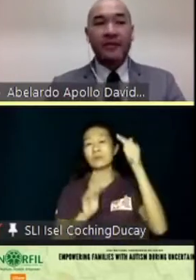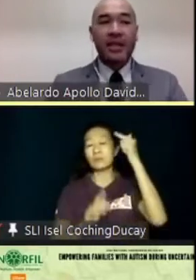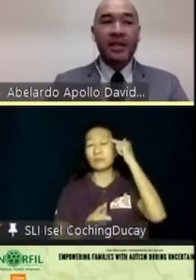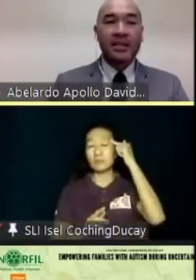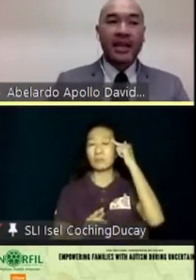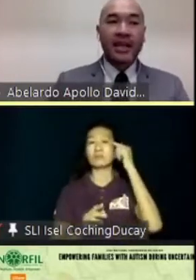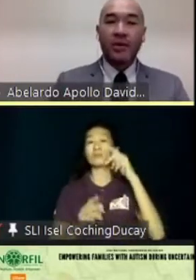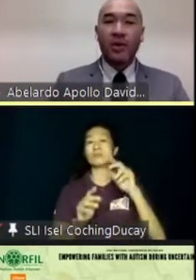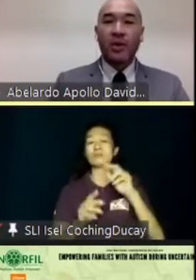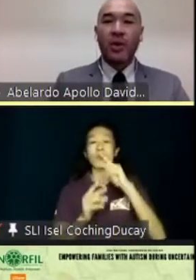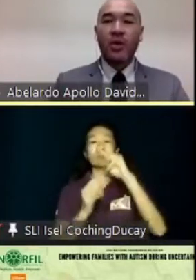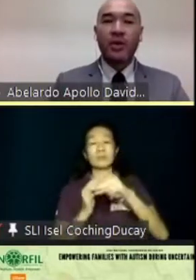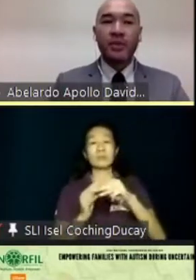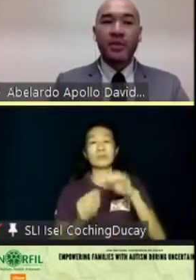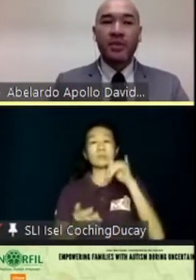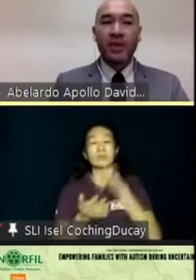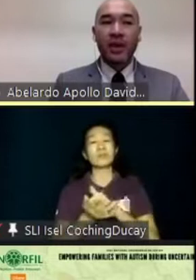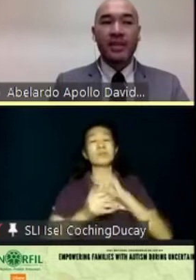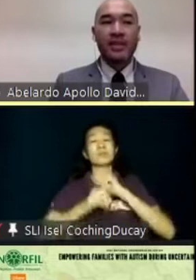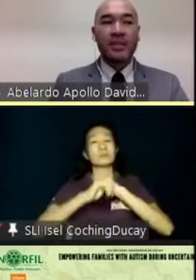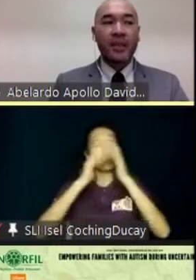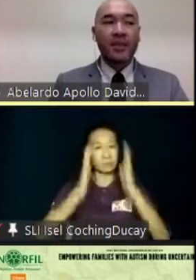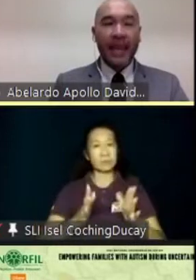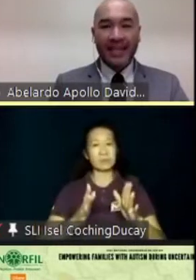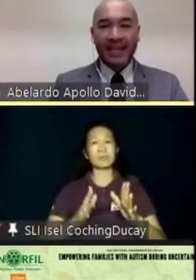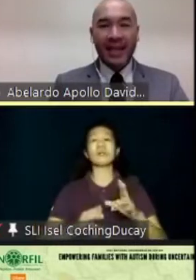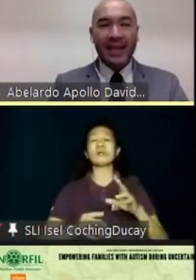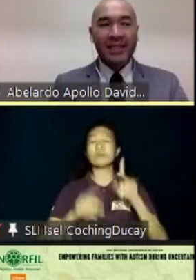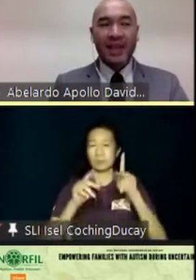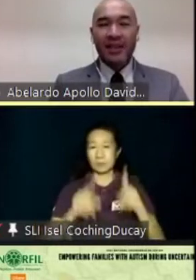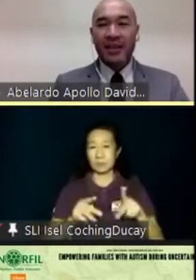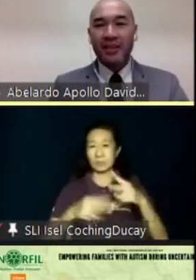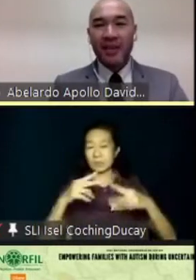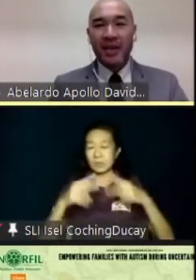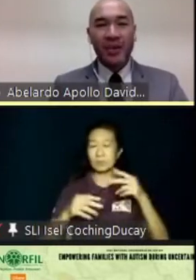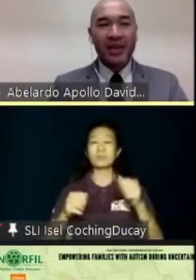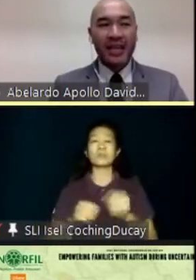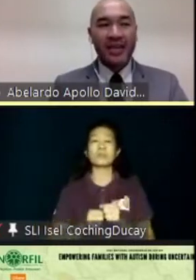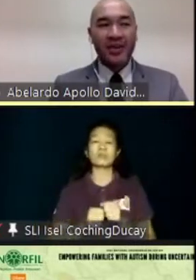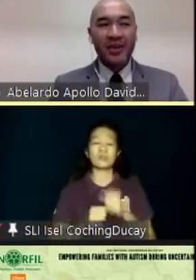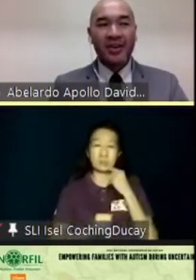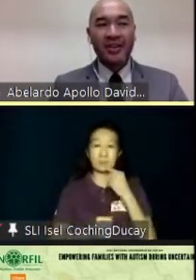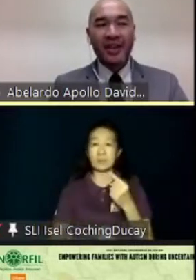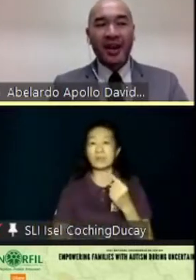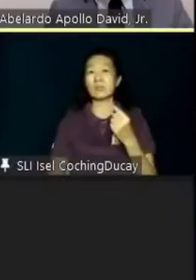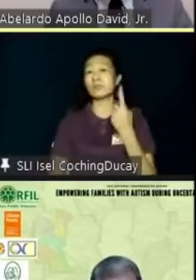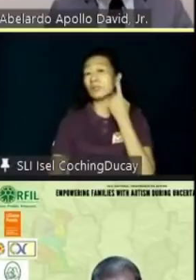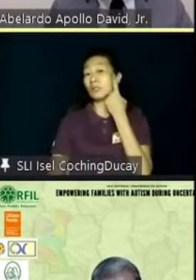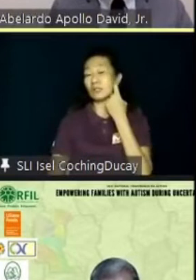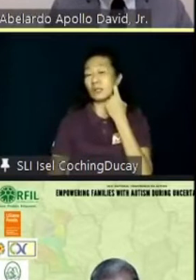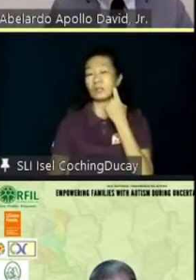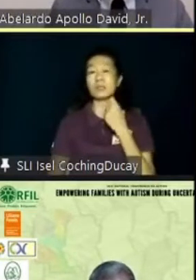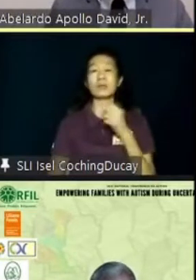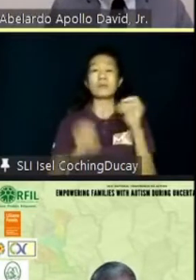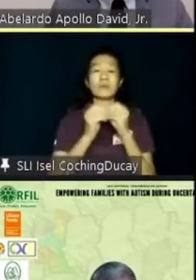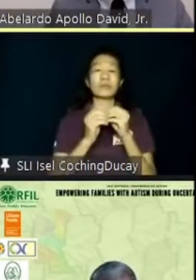advocates can invoke to accord persons with autism their rights, as explained earlier by Kuyar Anil Sorongon. Moreover,